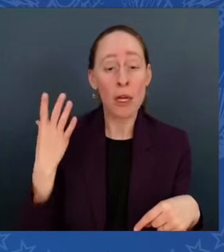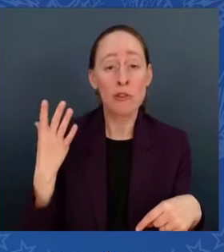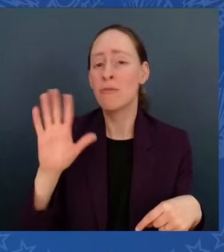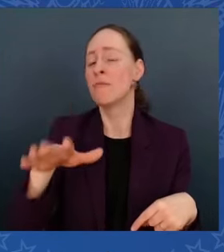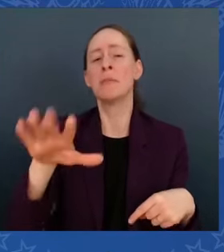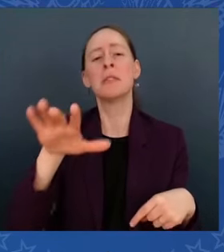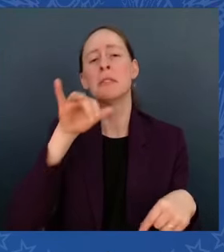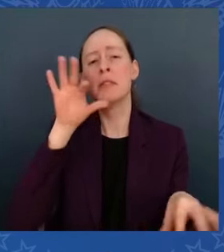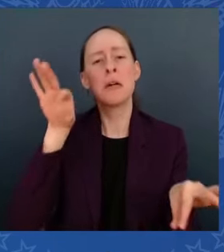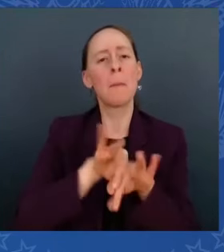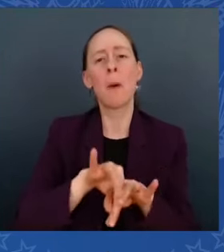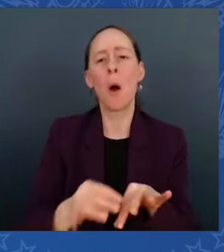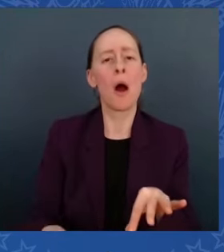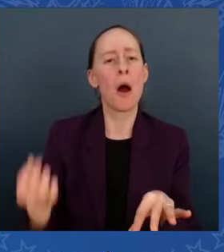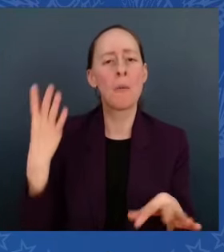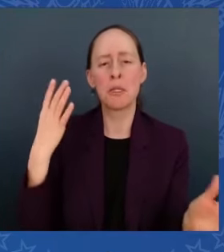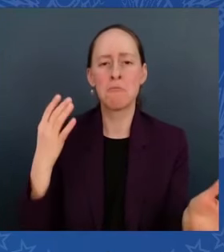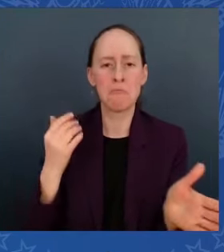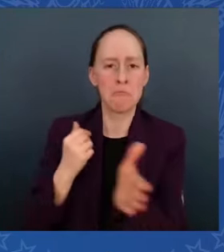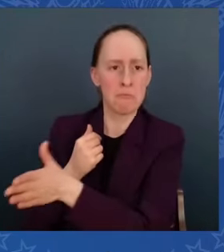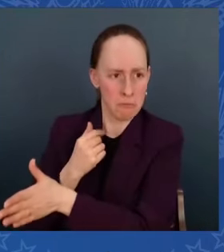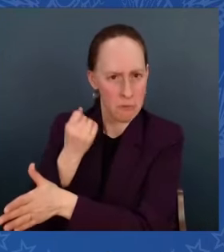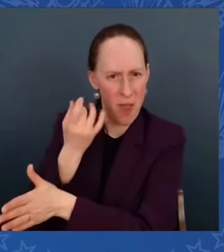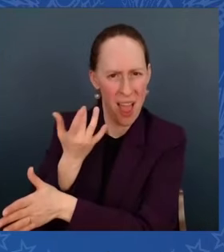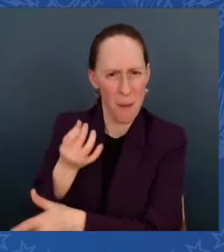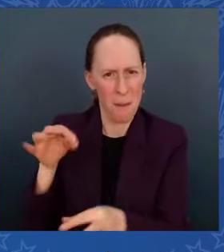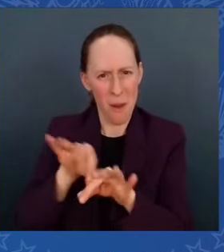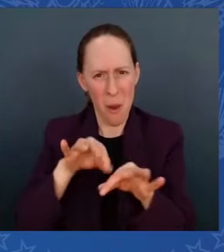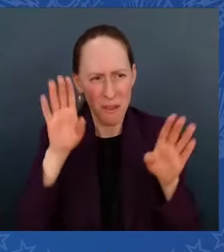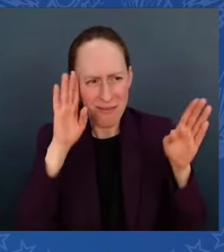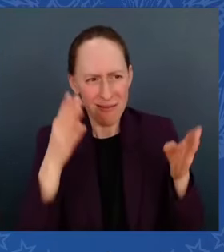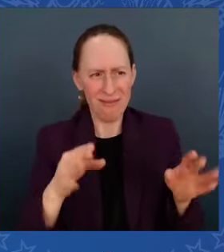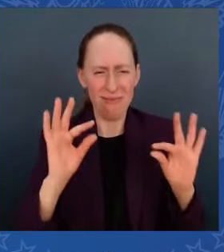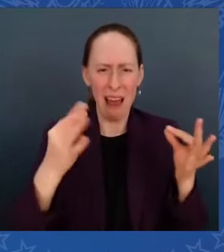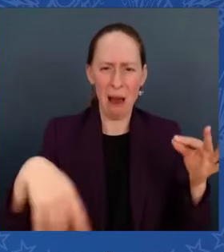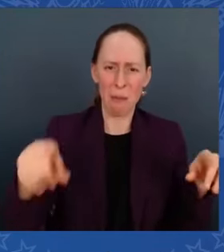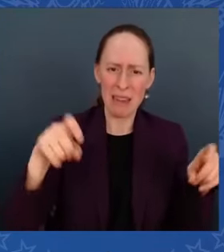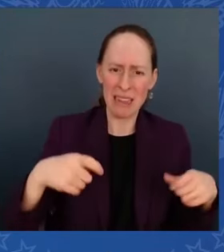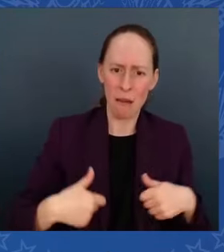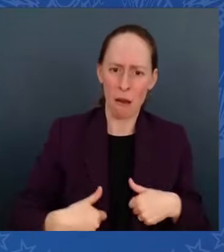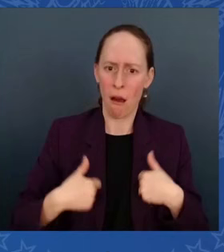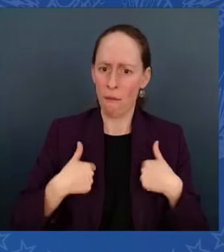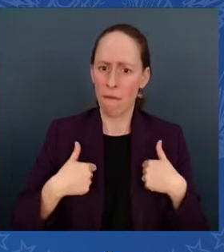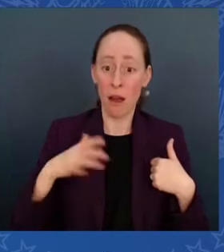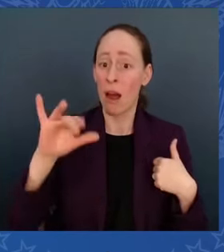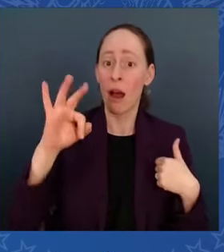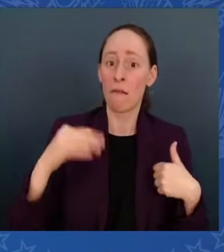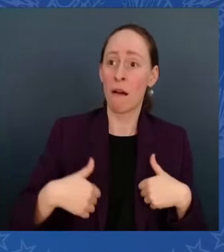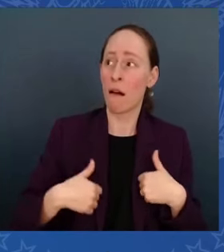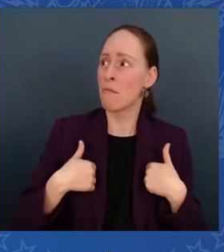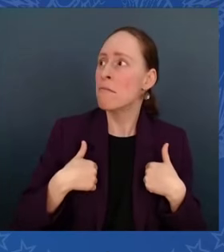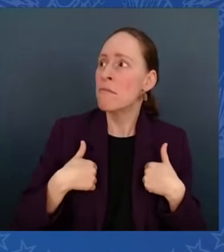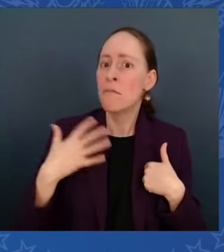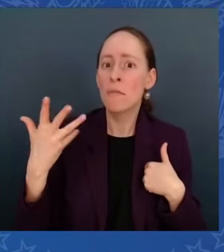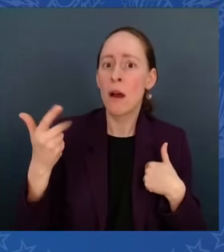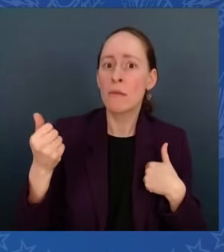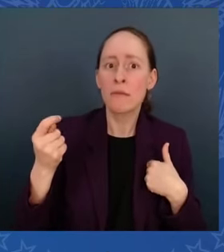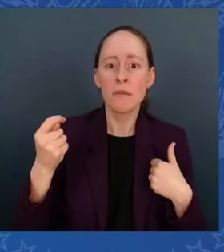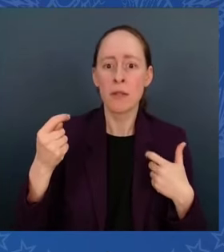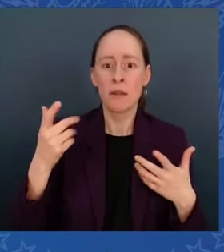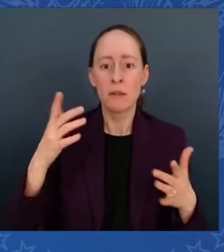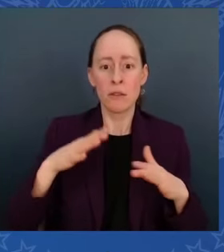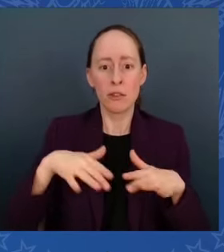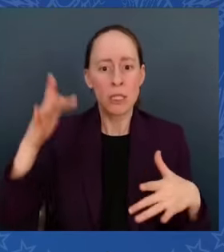learn the threat to their children after they get sick. You know, this is for some time why I'm determined —